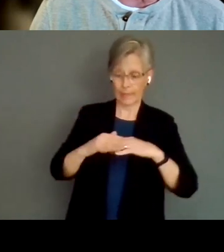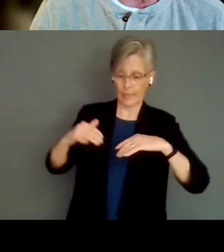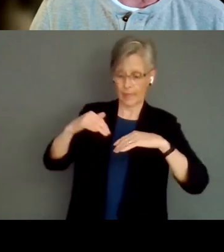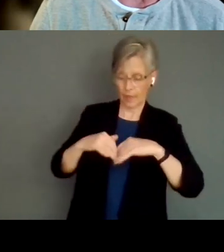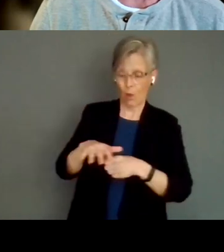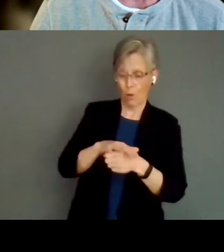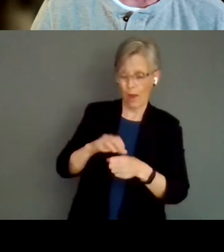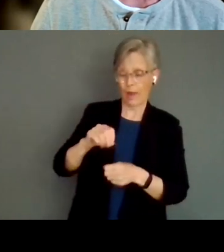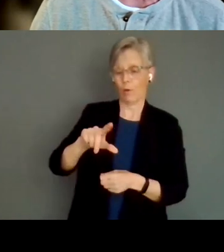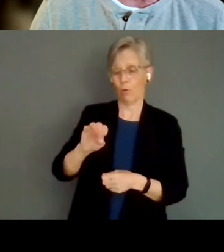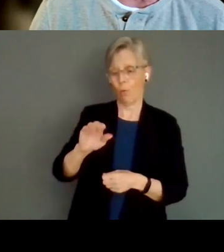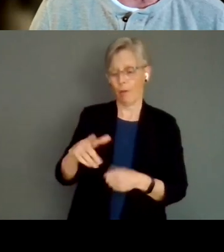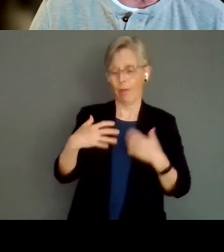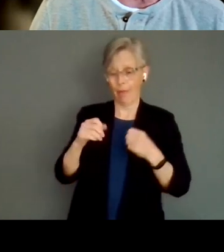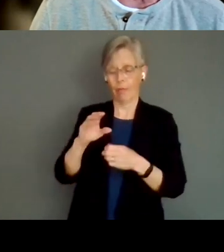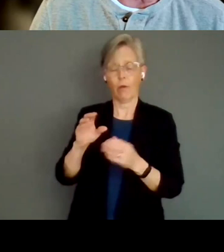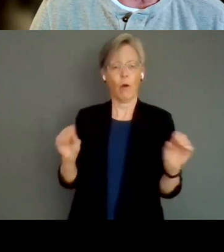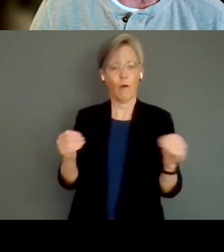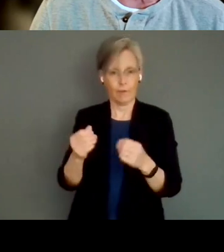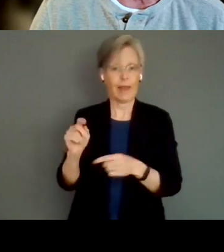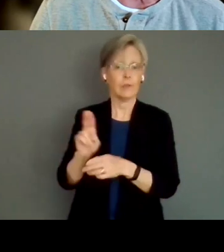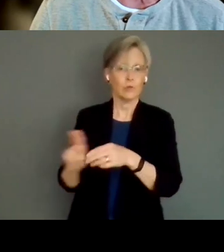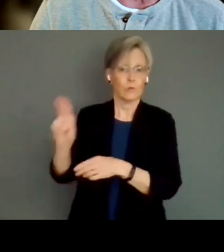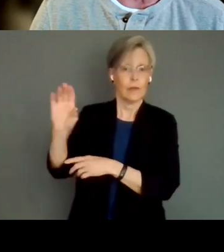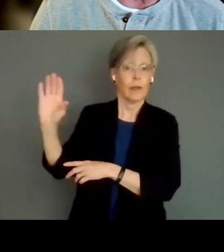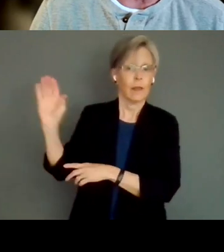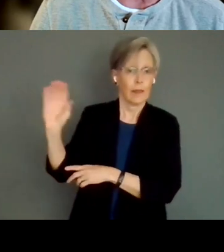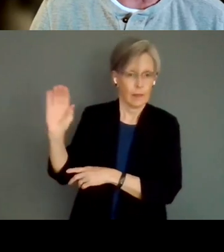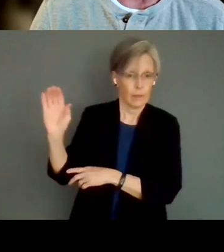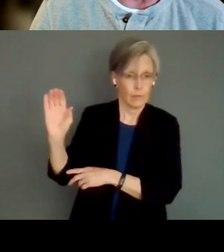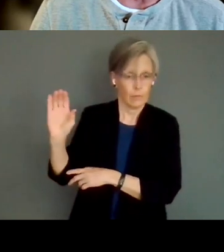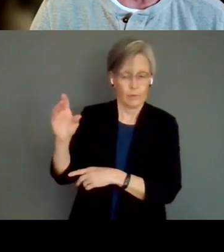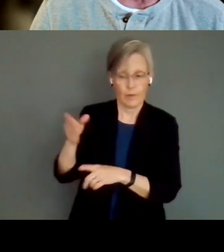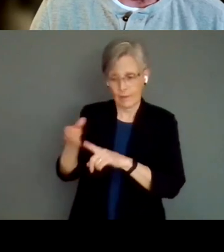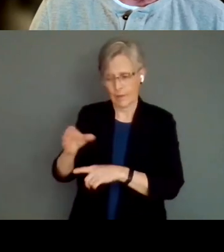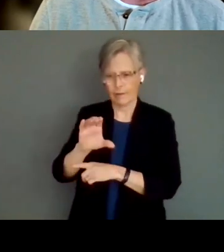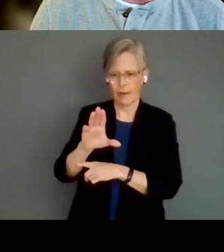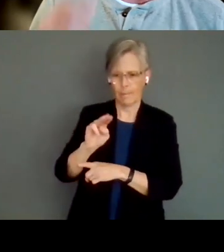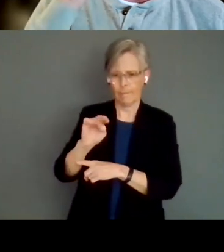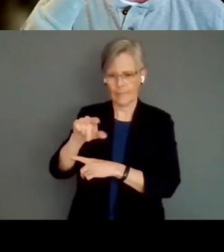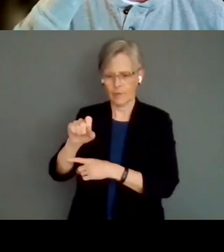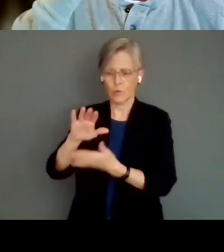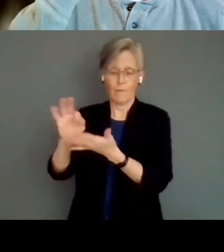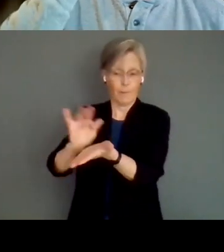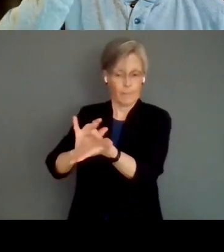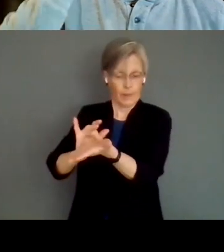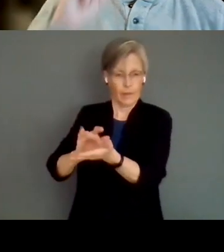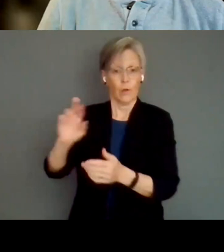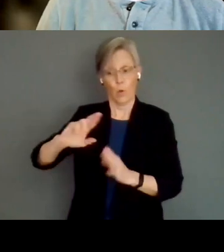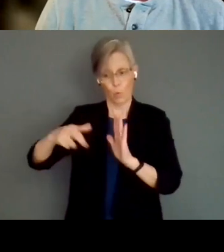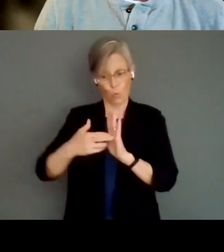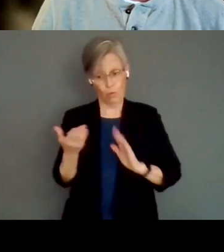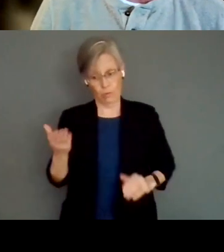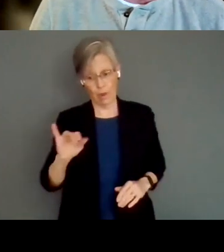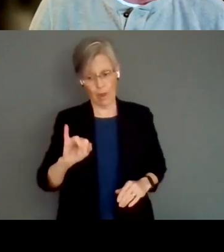and Global Health Office at the University of Calgary's Cummings School of Medicine. In her role at the IHP,